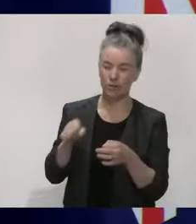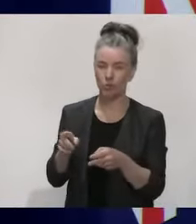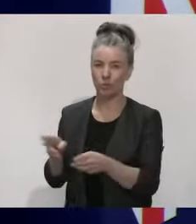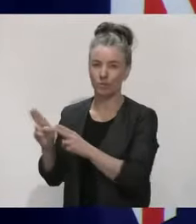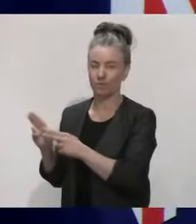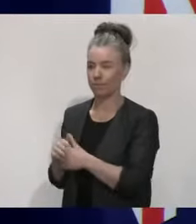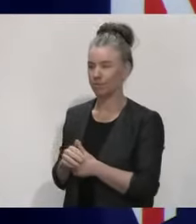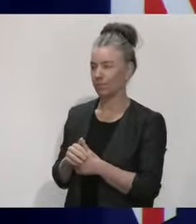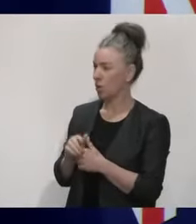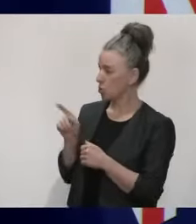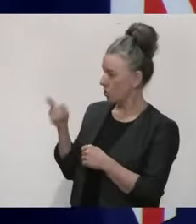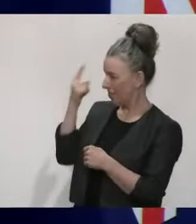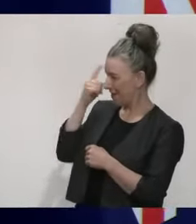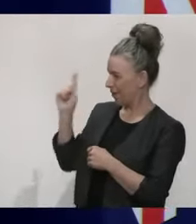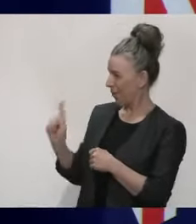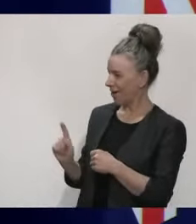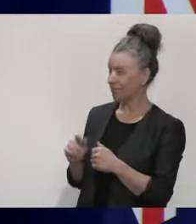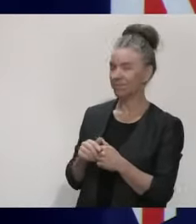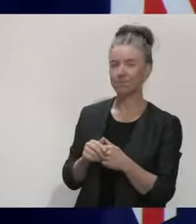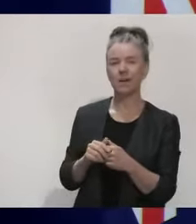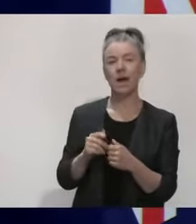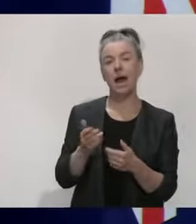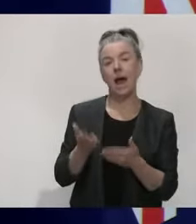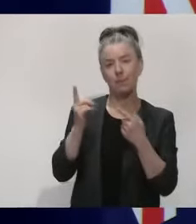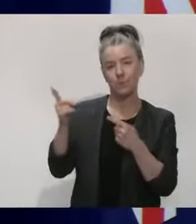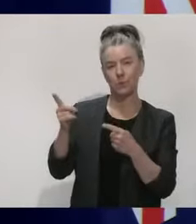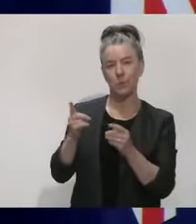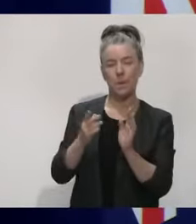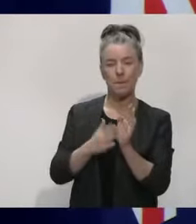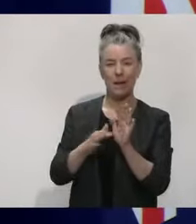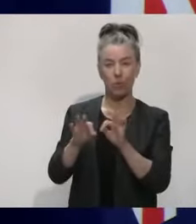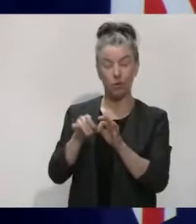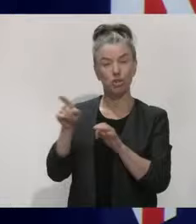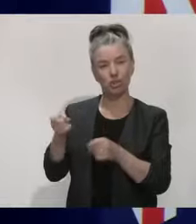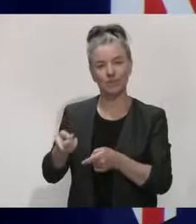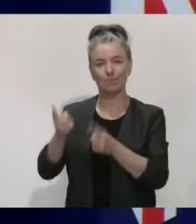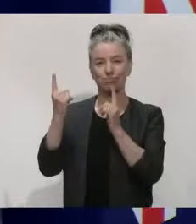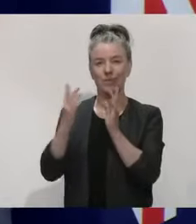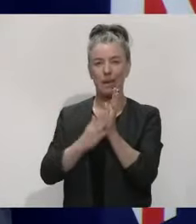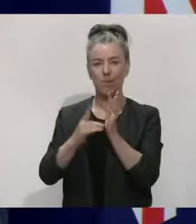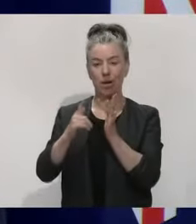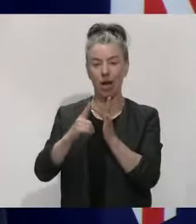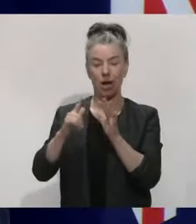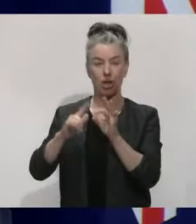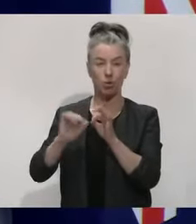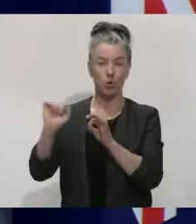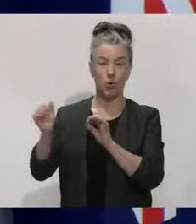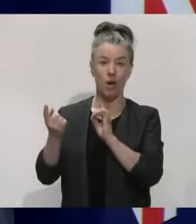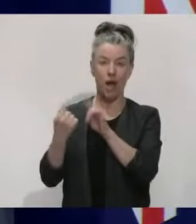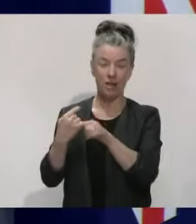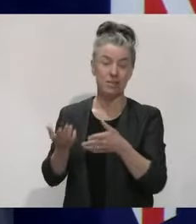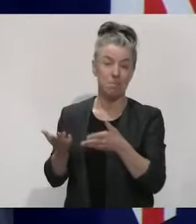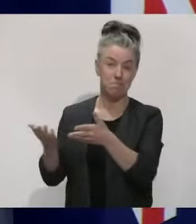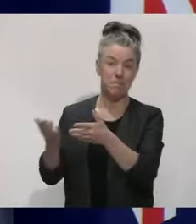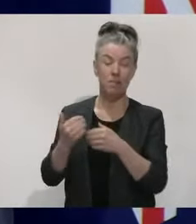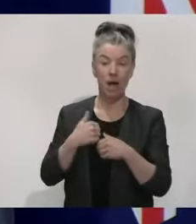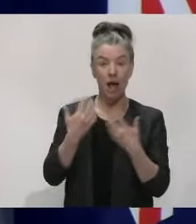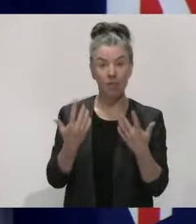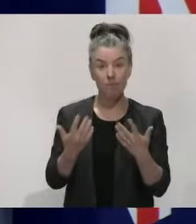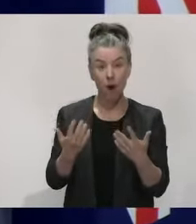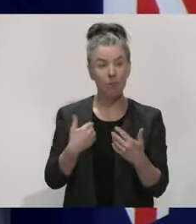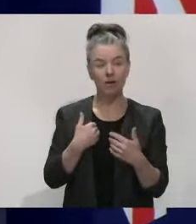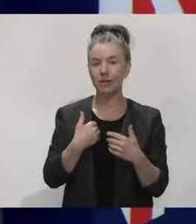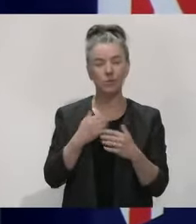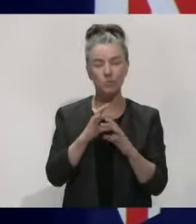Well, the Minister said highly unlikely. I would leave that with her. She's in charge of MIQ. At the moment, we haven't been able to epidemiologically or